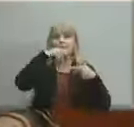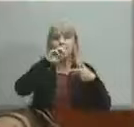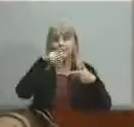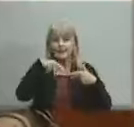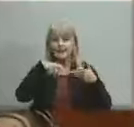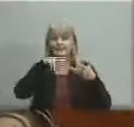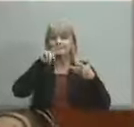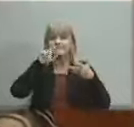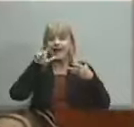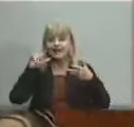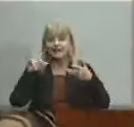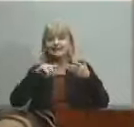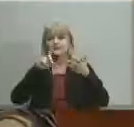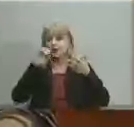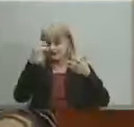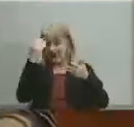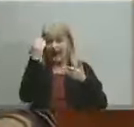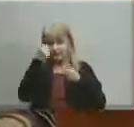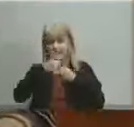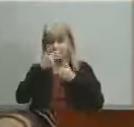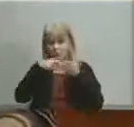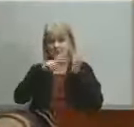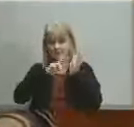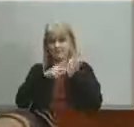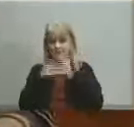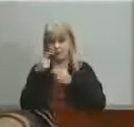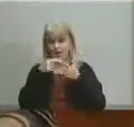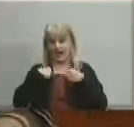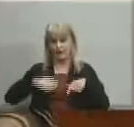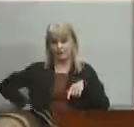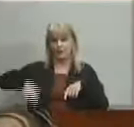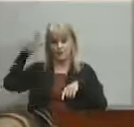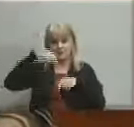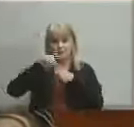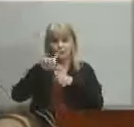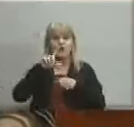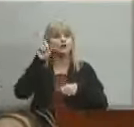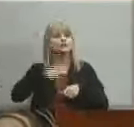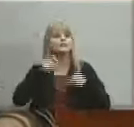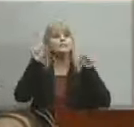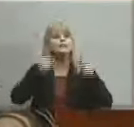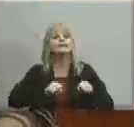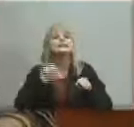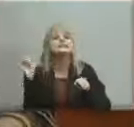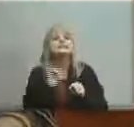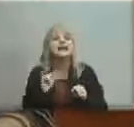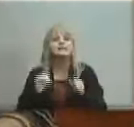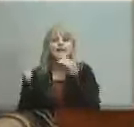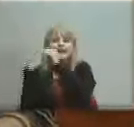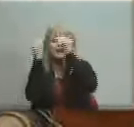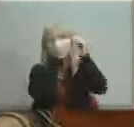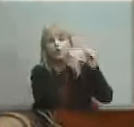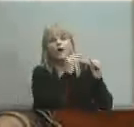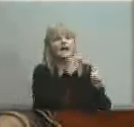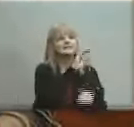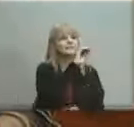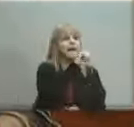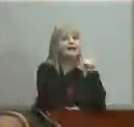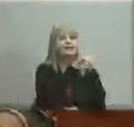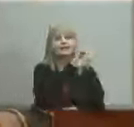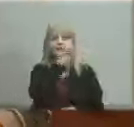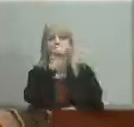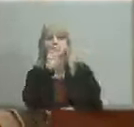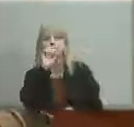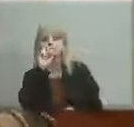doss i know what those have meant as i grew up in louisville but they should have the ability to have the same weight as me saying manual male eastern